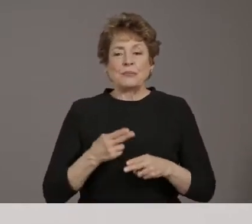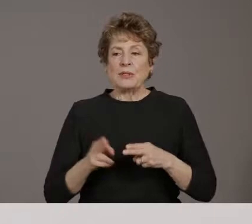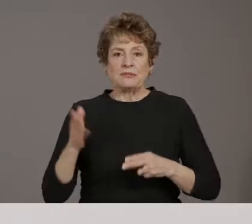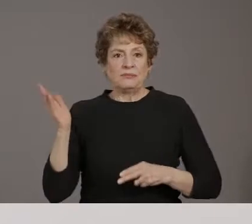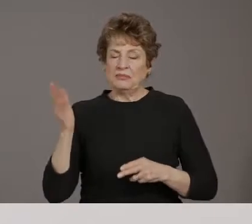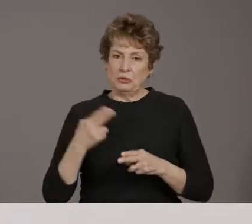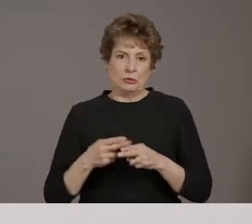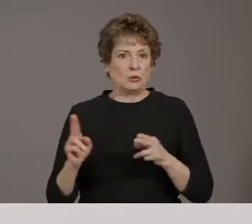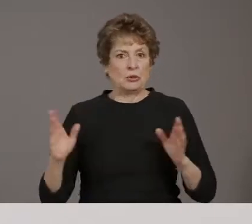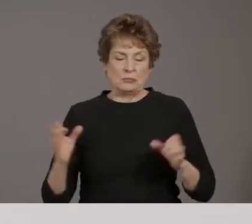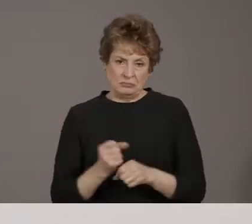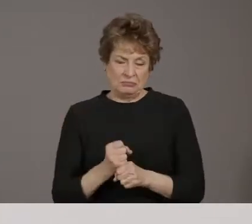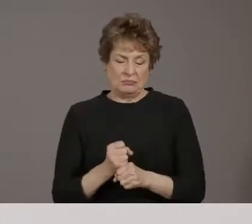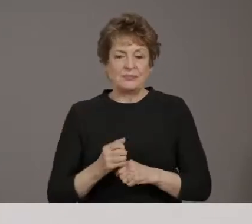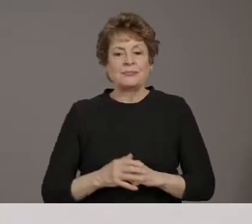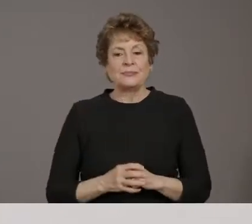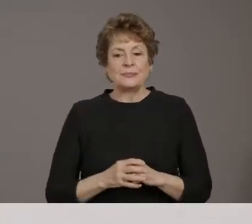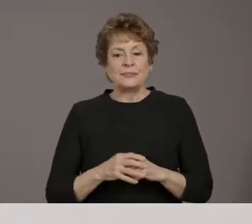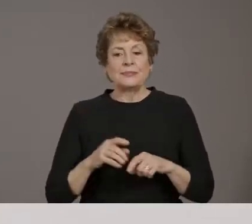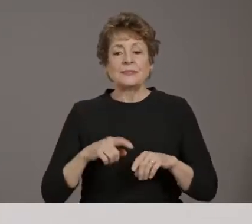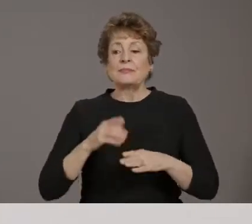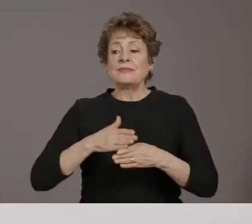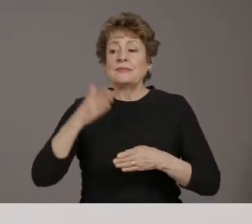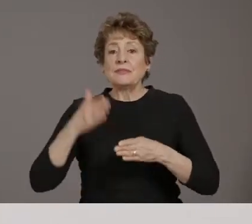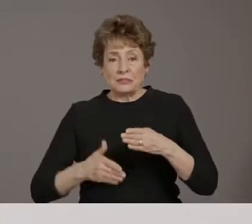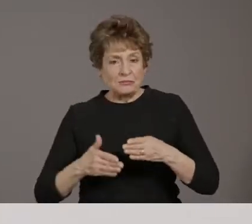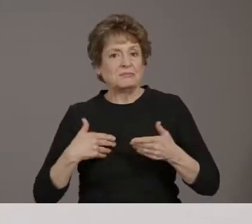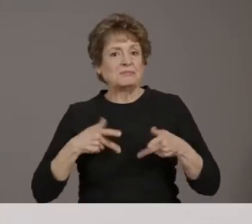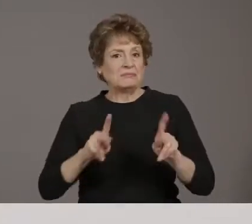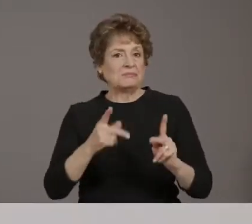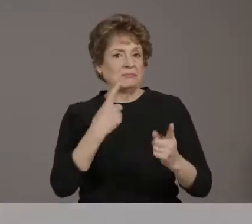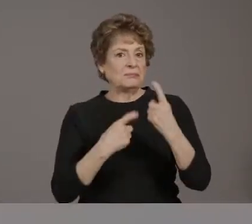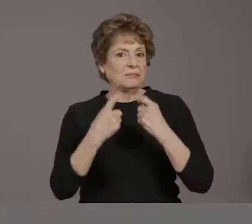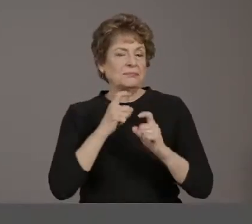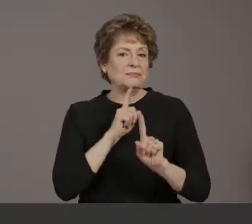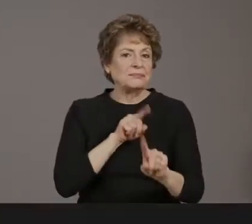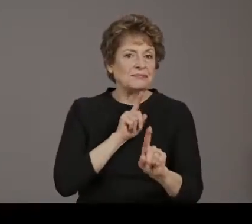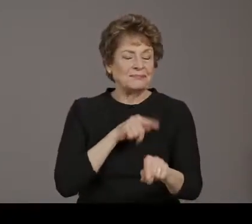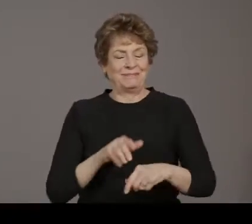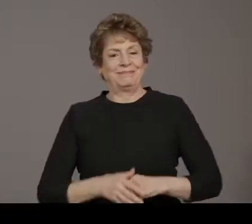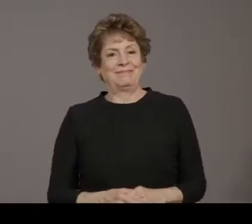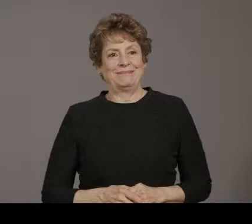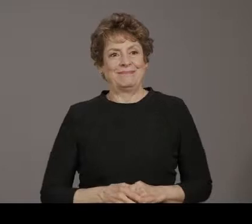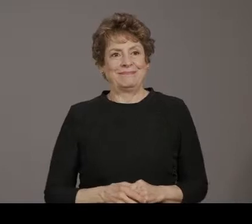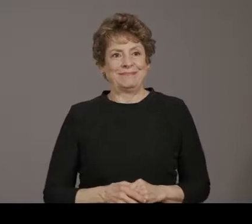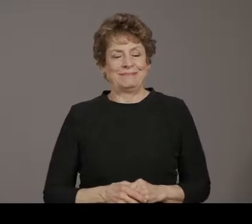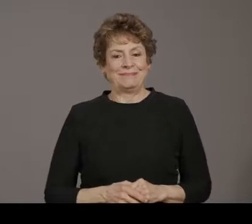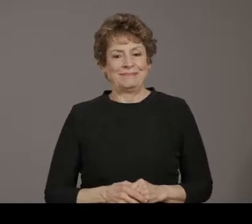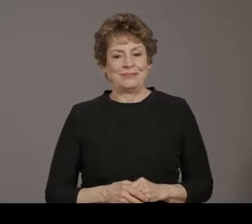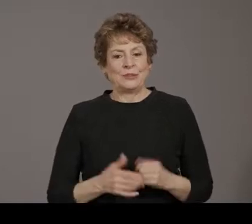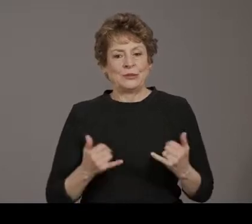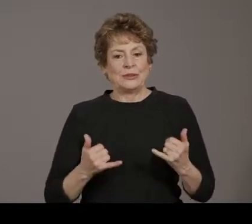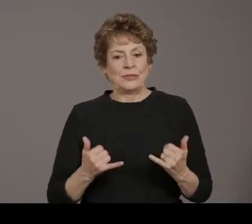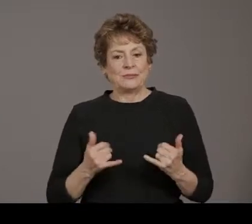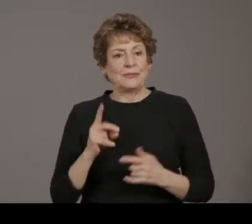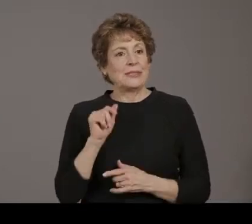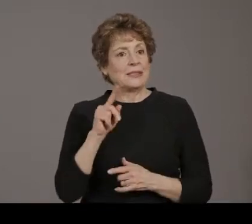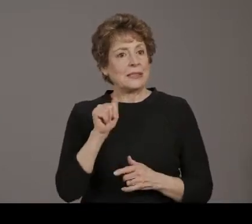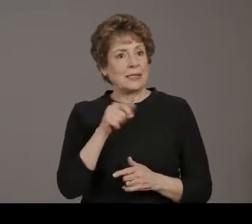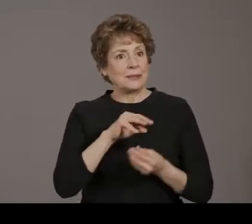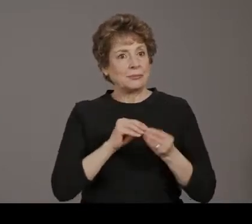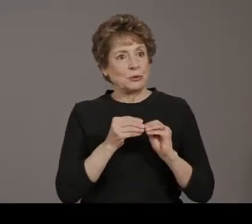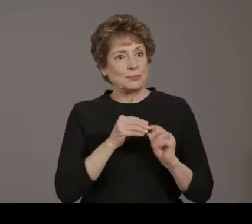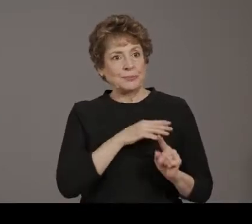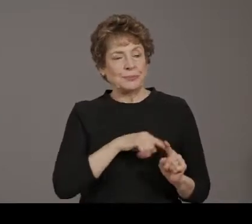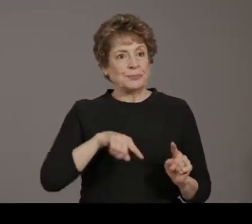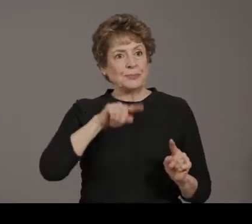for questions. So here are the current data in Arizona. So after